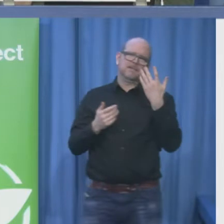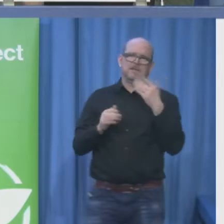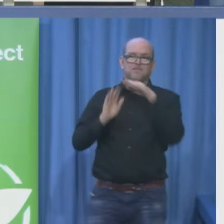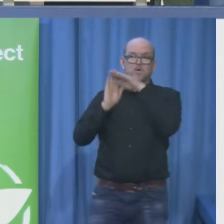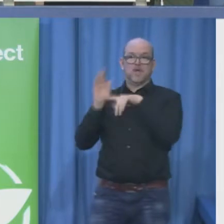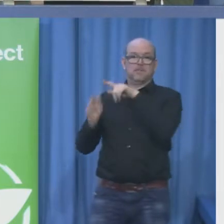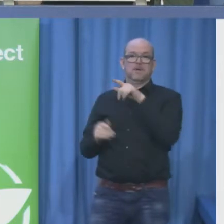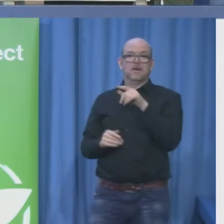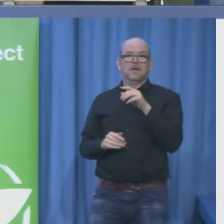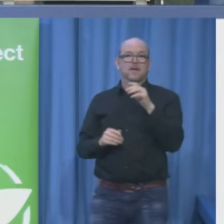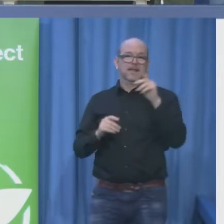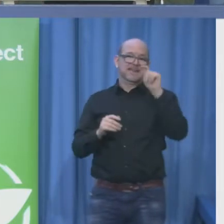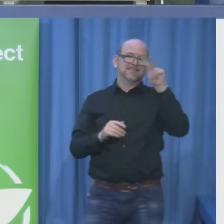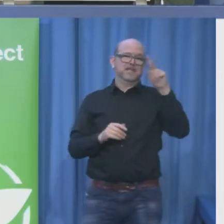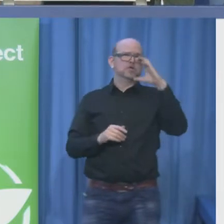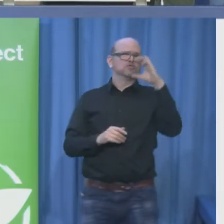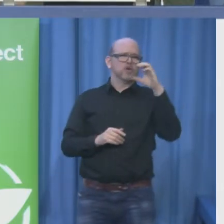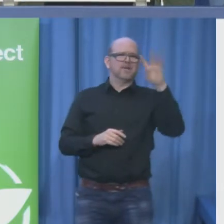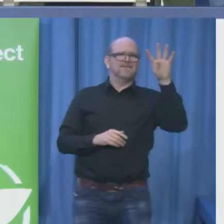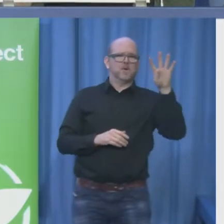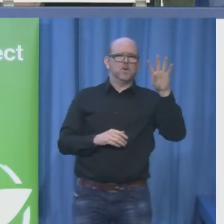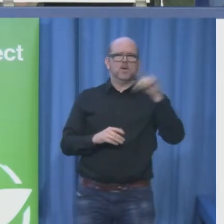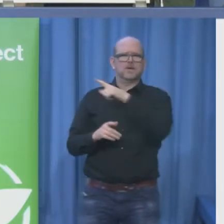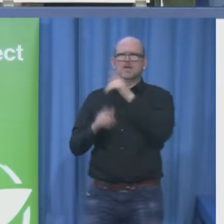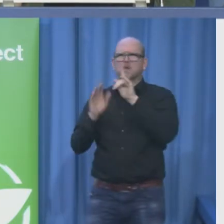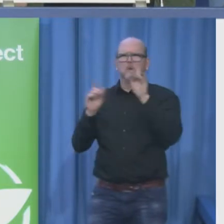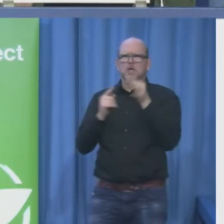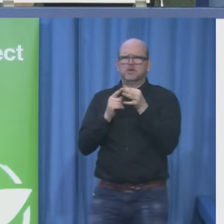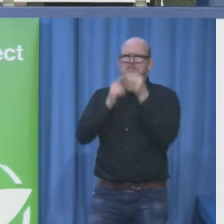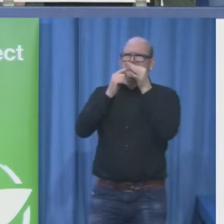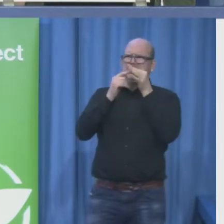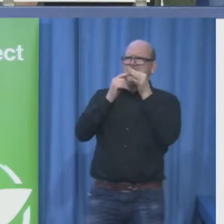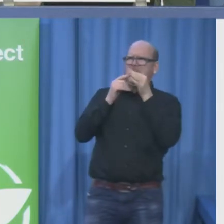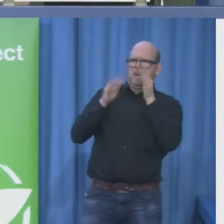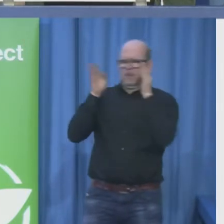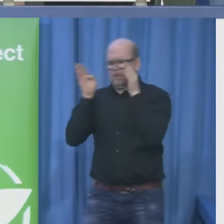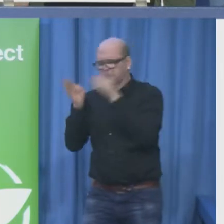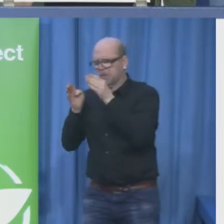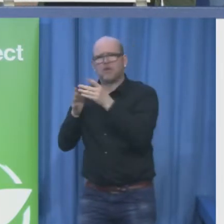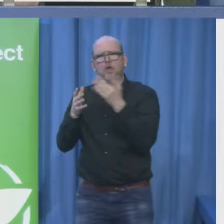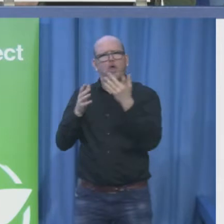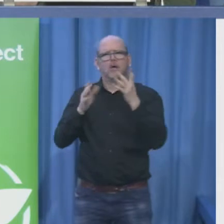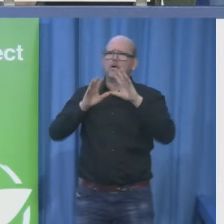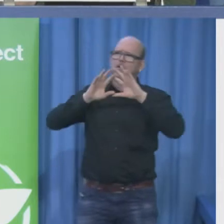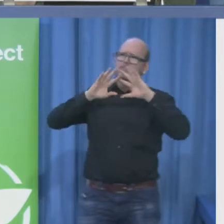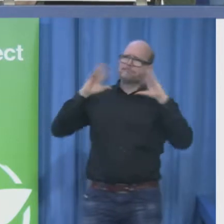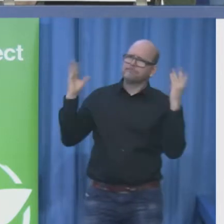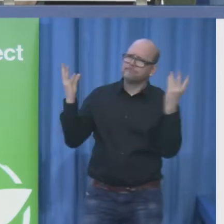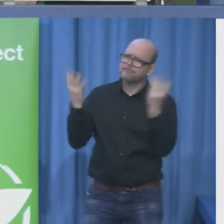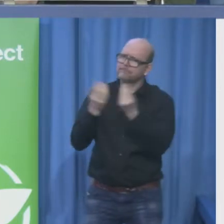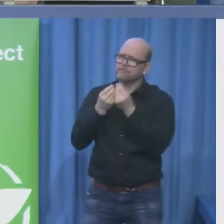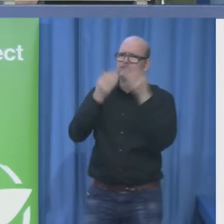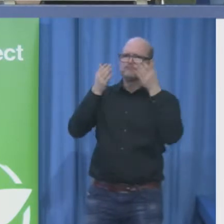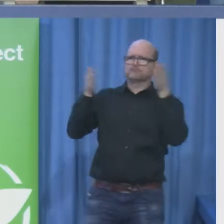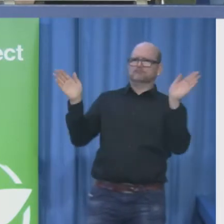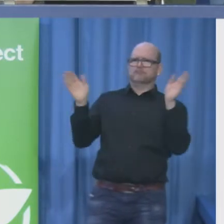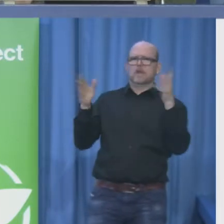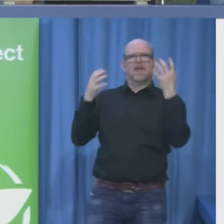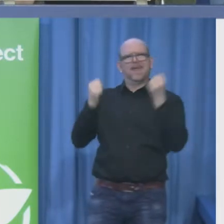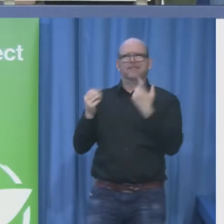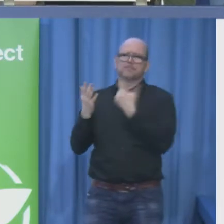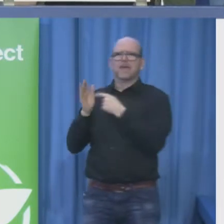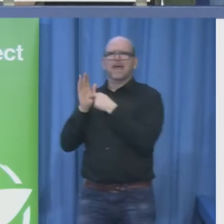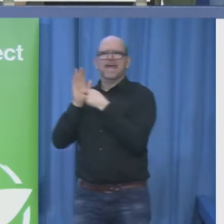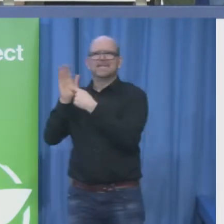That what they've done is to infiltrate real live situations, real live people, real live actors, etc. Not just put